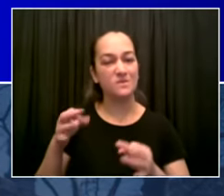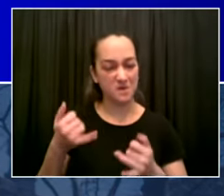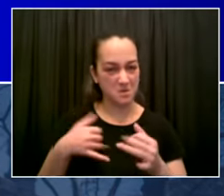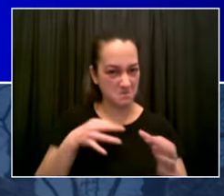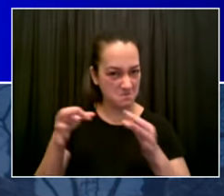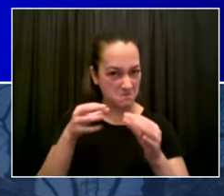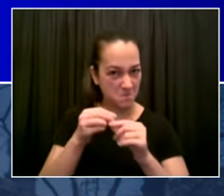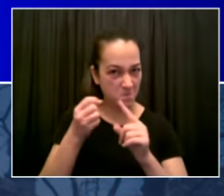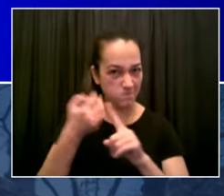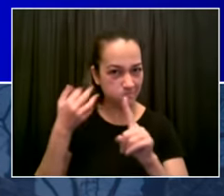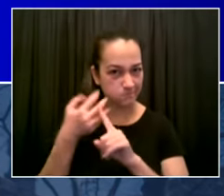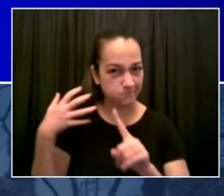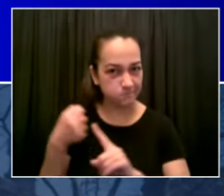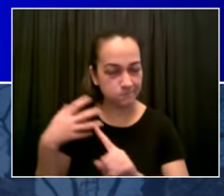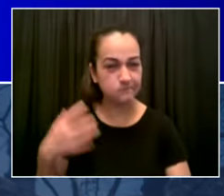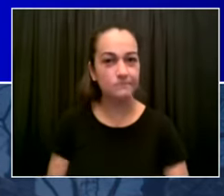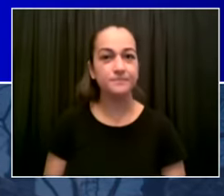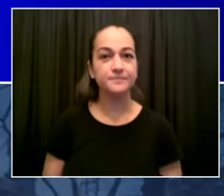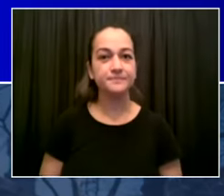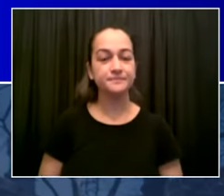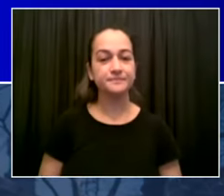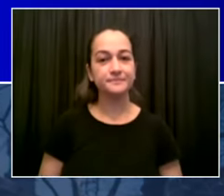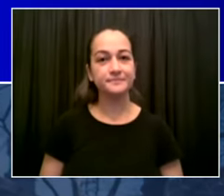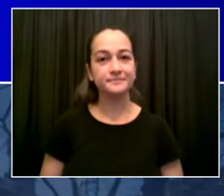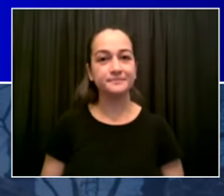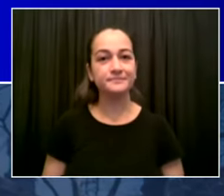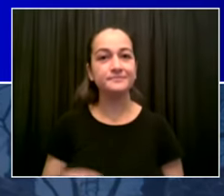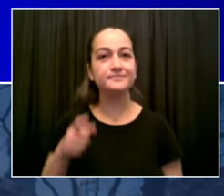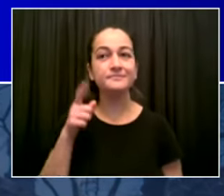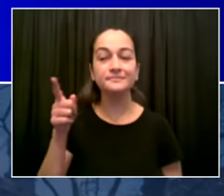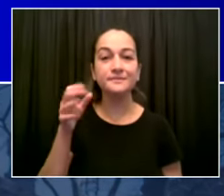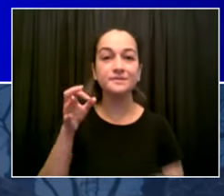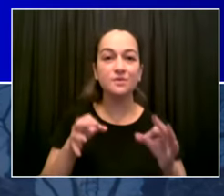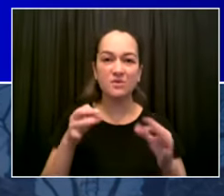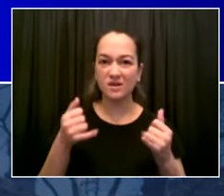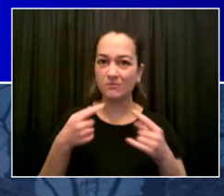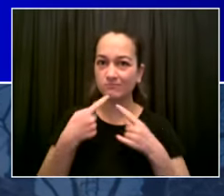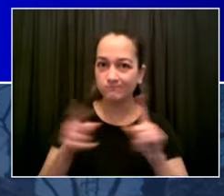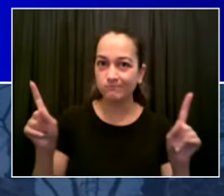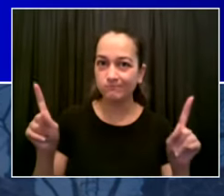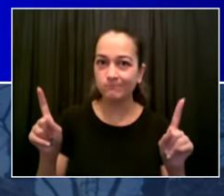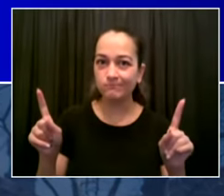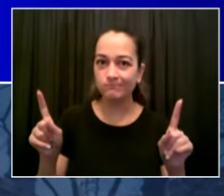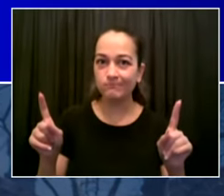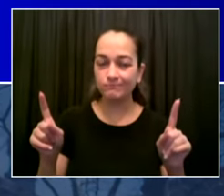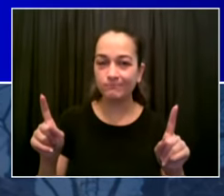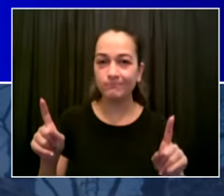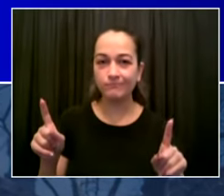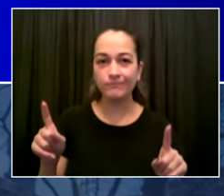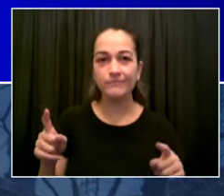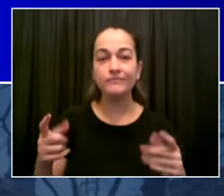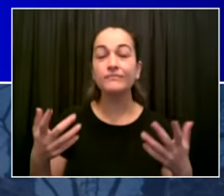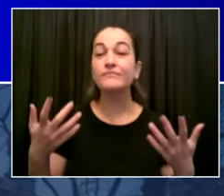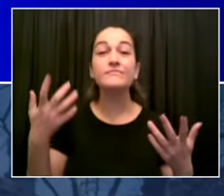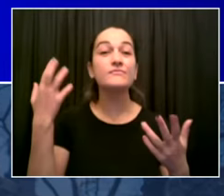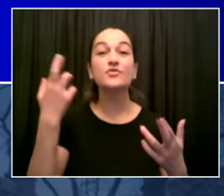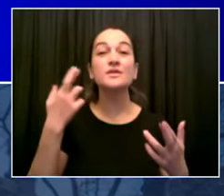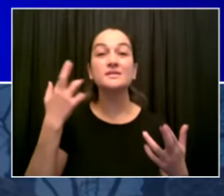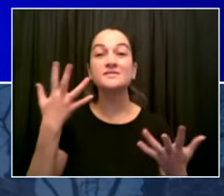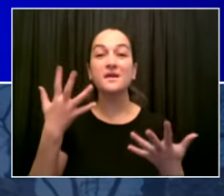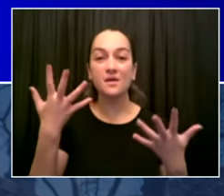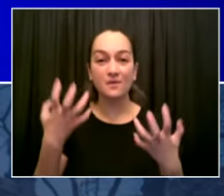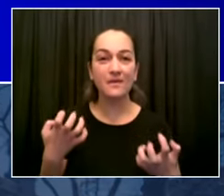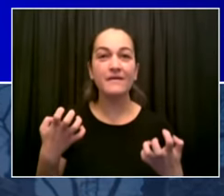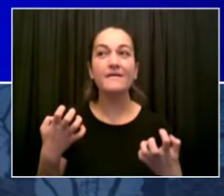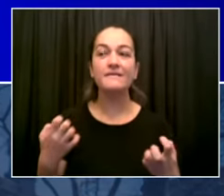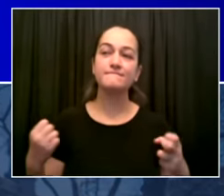but it's also going to help us defeat the challenges we've faced with crime and violence we need the court system to